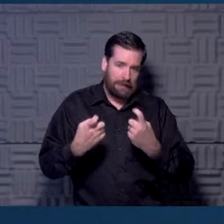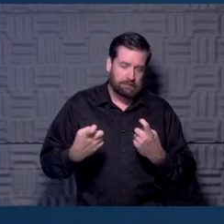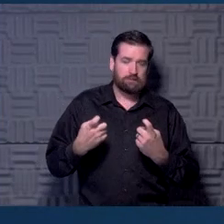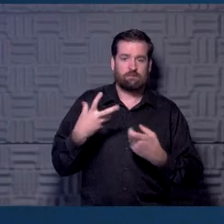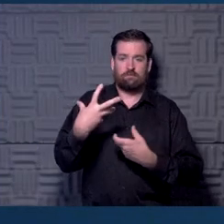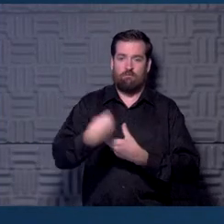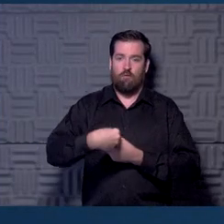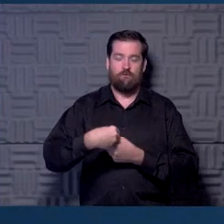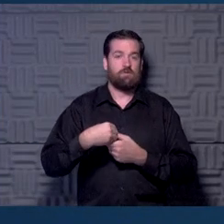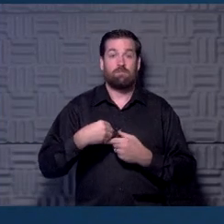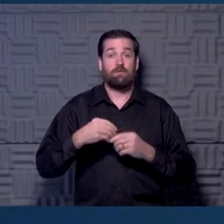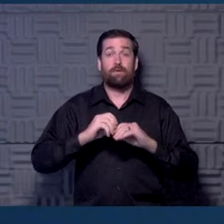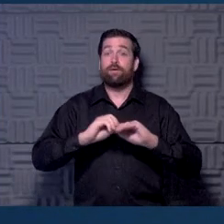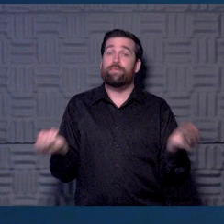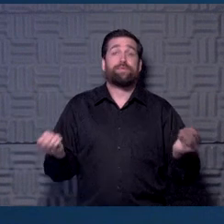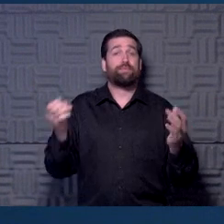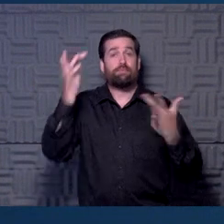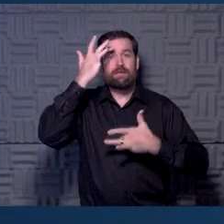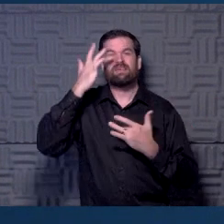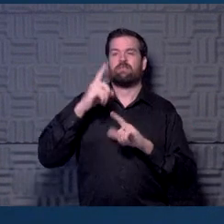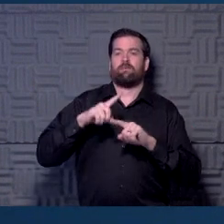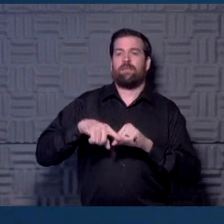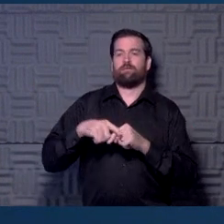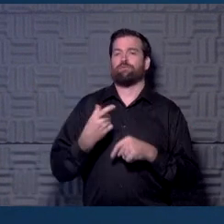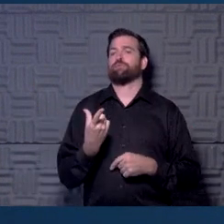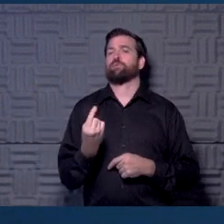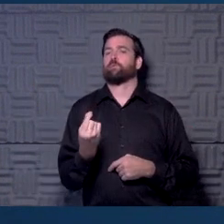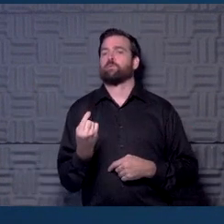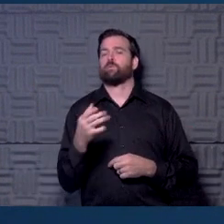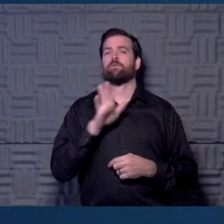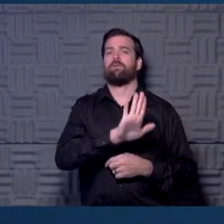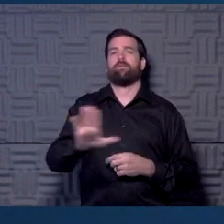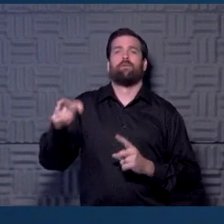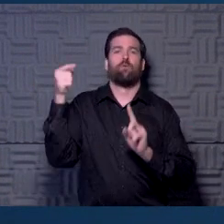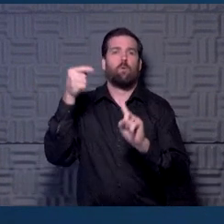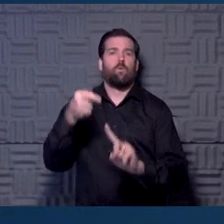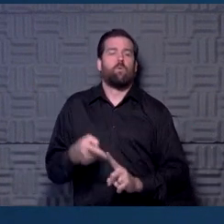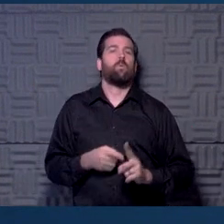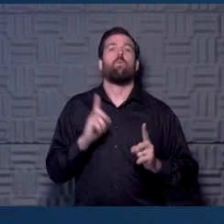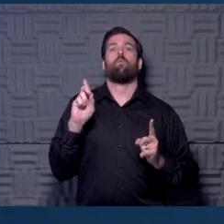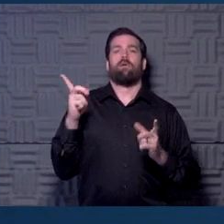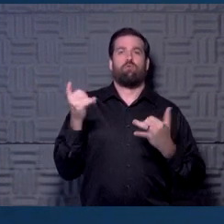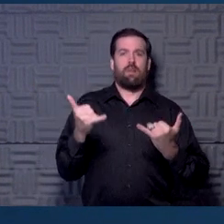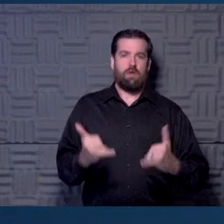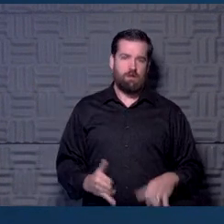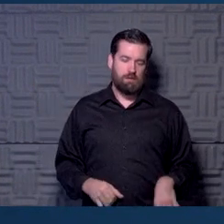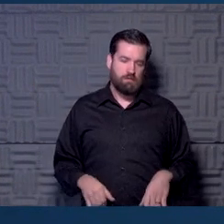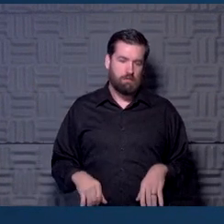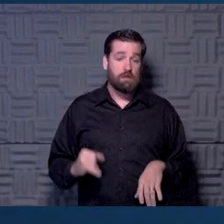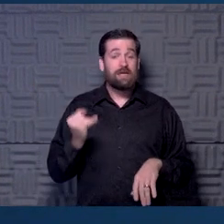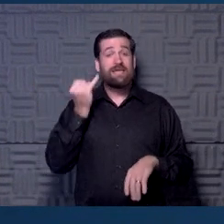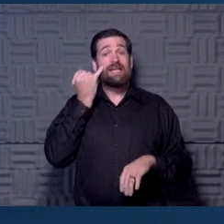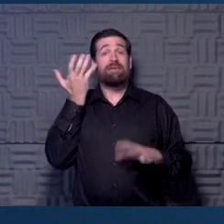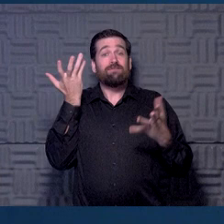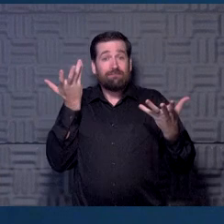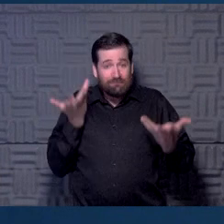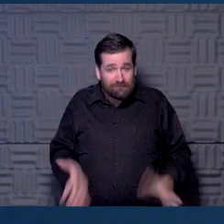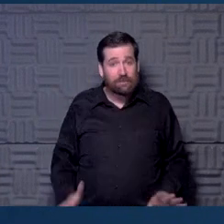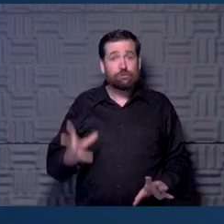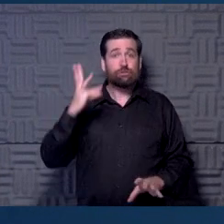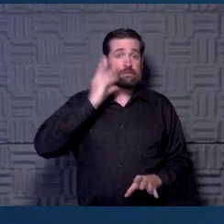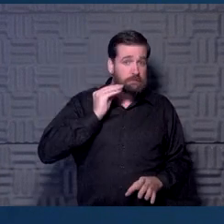not been ill, it would depend on what they're doing and maybe what their goals are and where they're playing. But if they have had COVID,